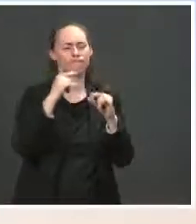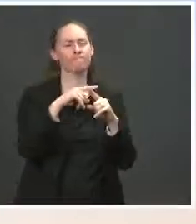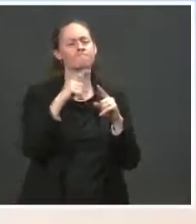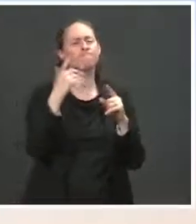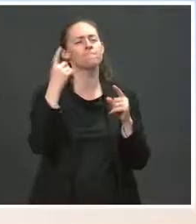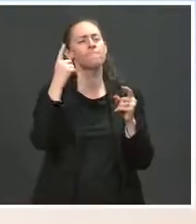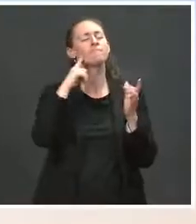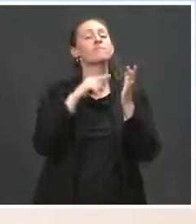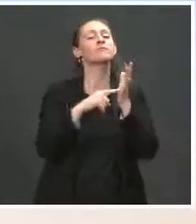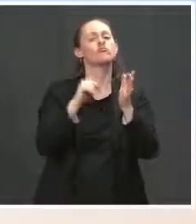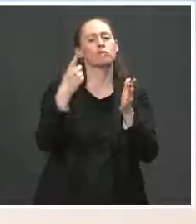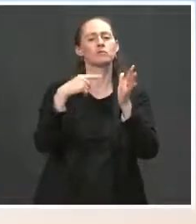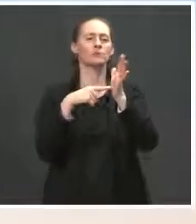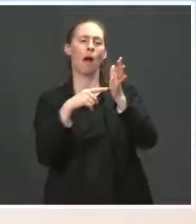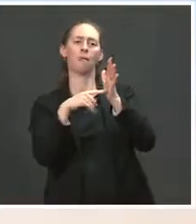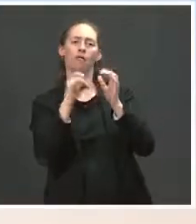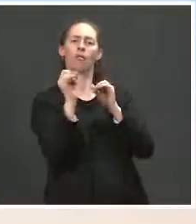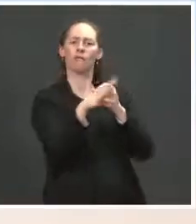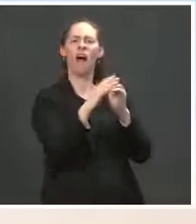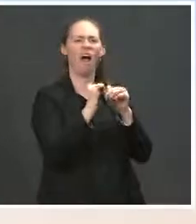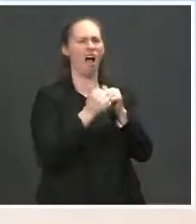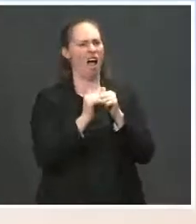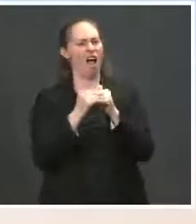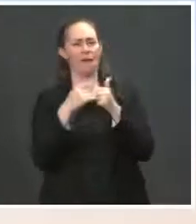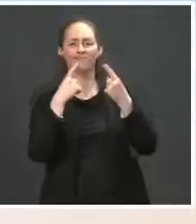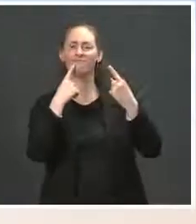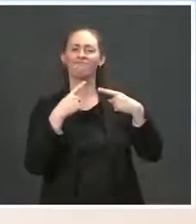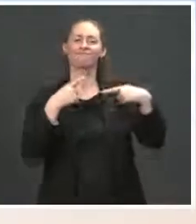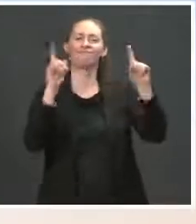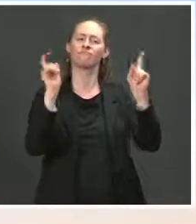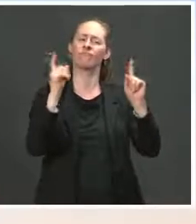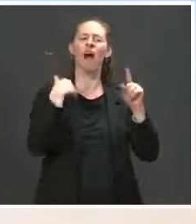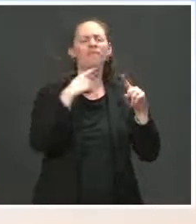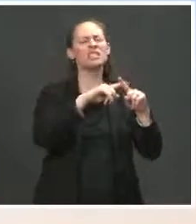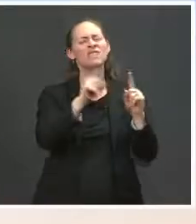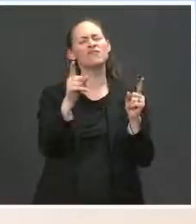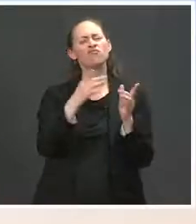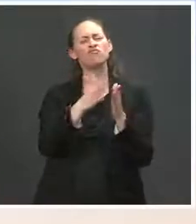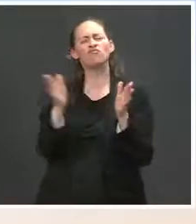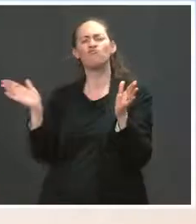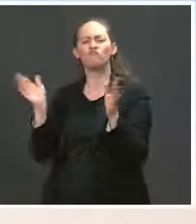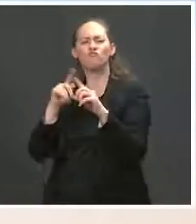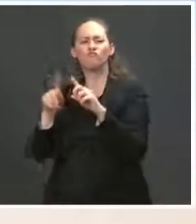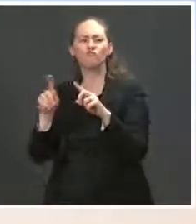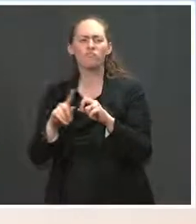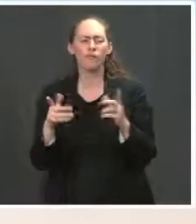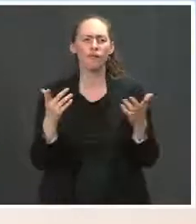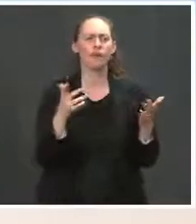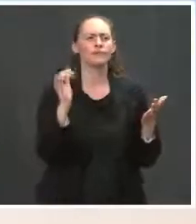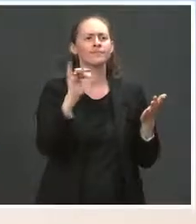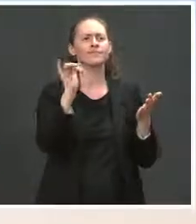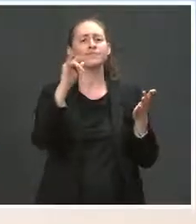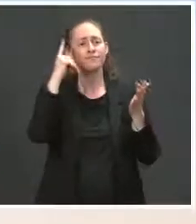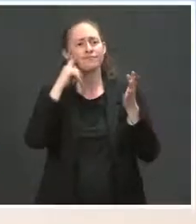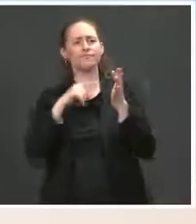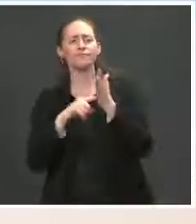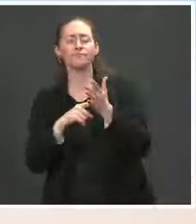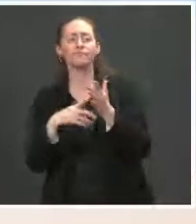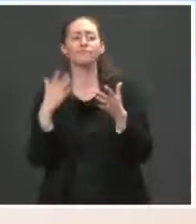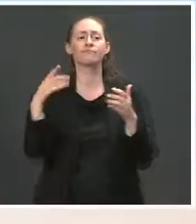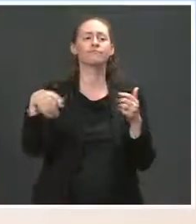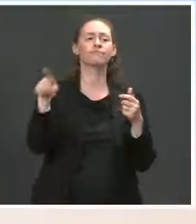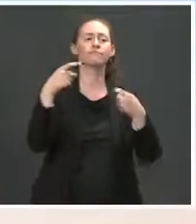to get there. But, there are additional ways, you know, including that impact a lot of sectors, from electricity, transportation,